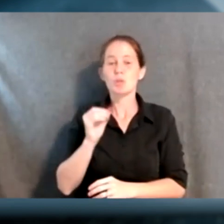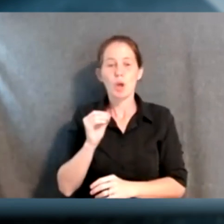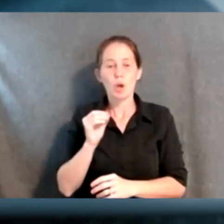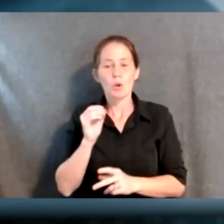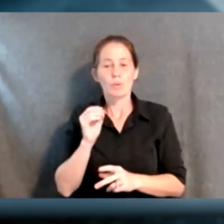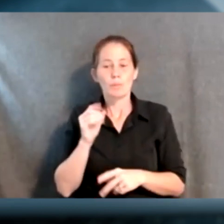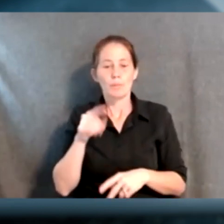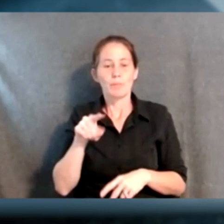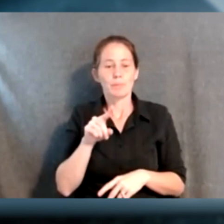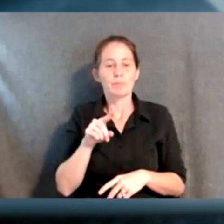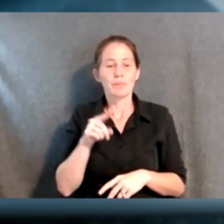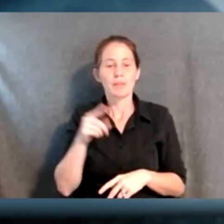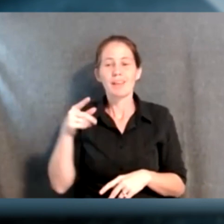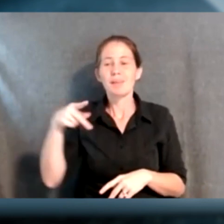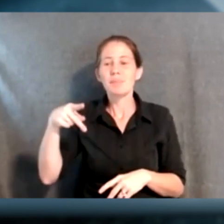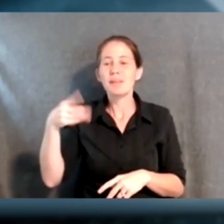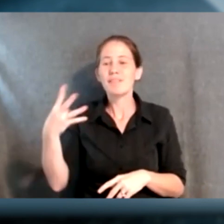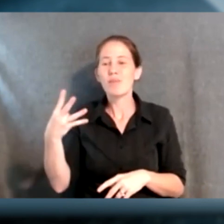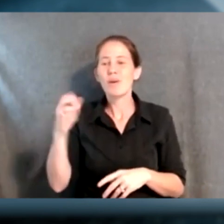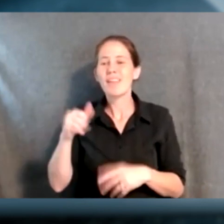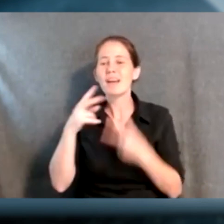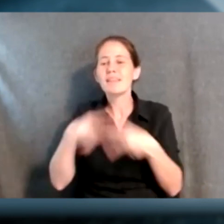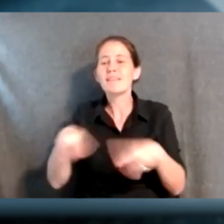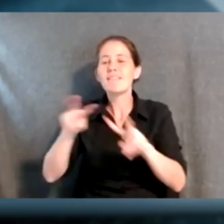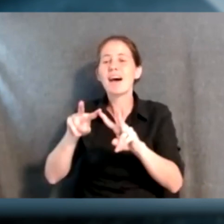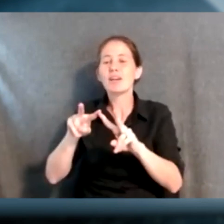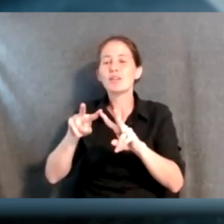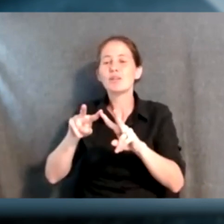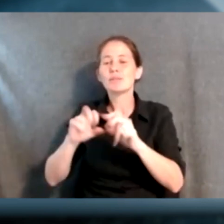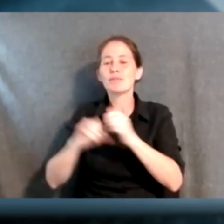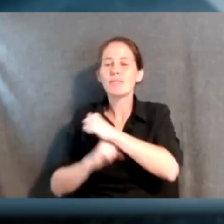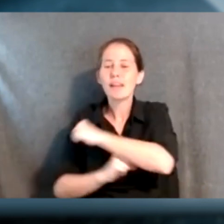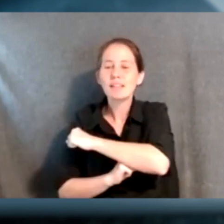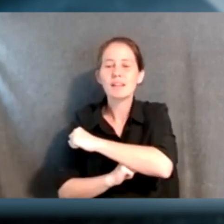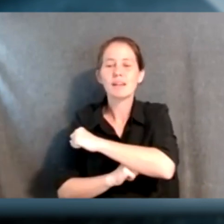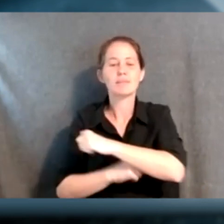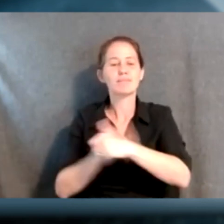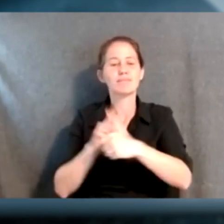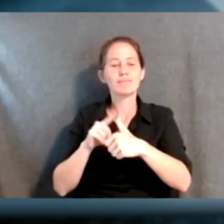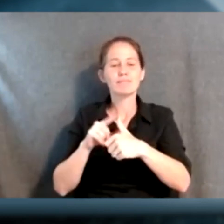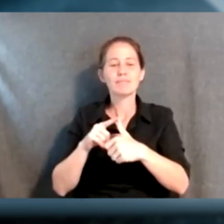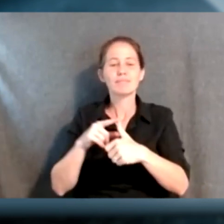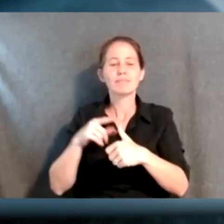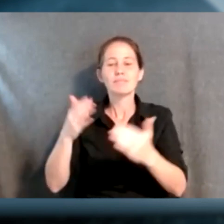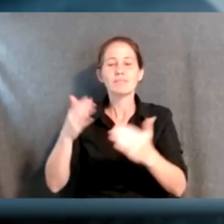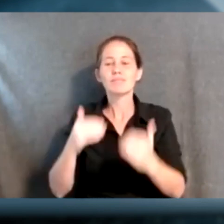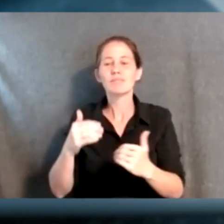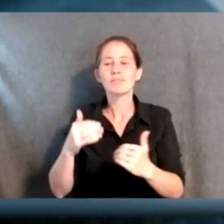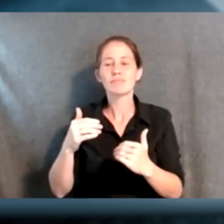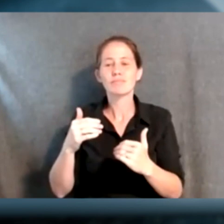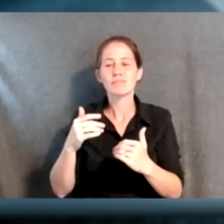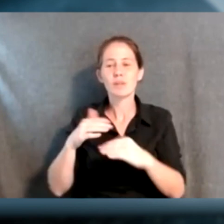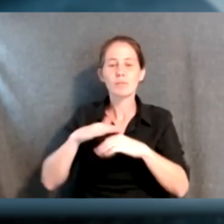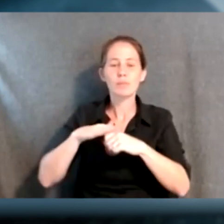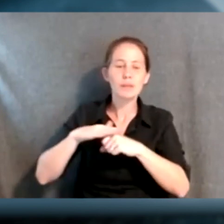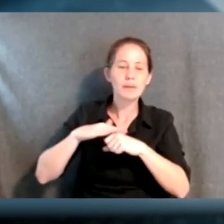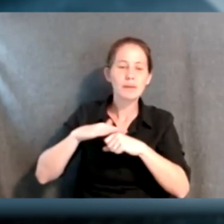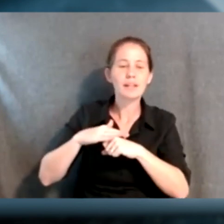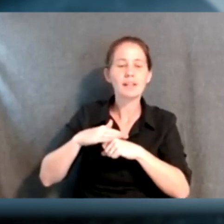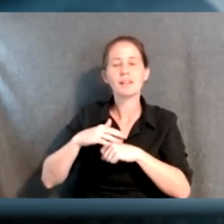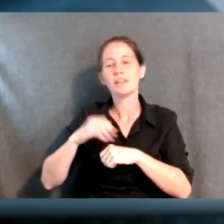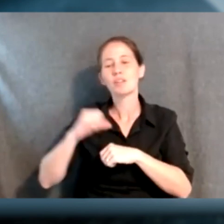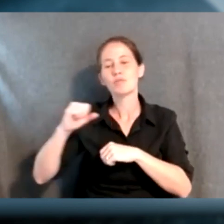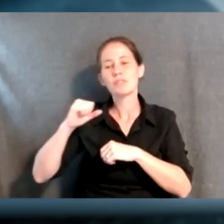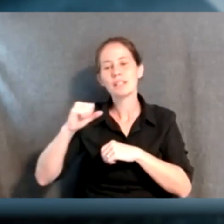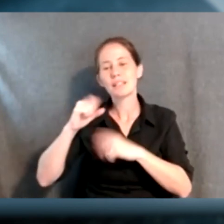was just the, the values framework. The preliminary resilience assessment was, you know, an analysis of what